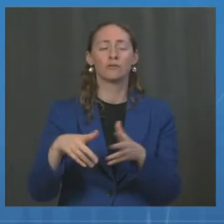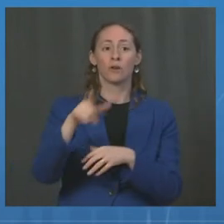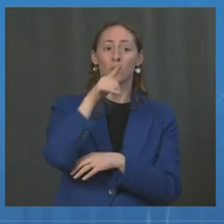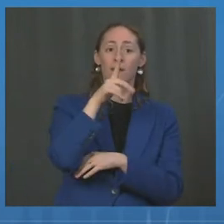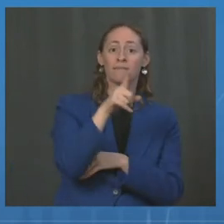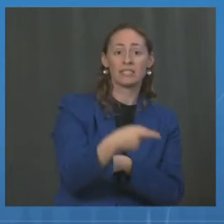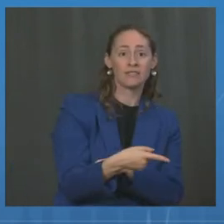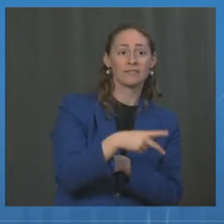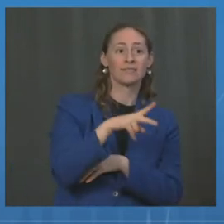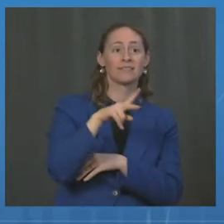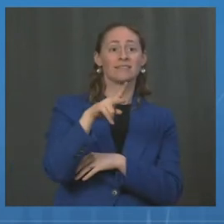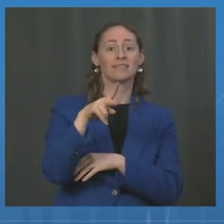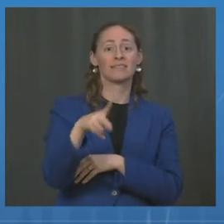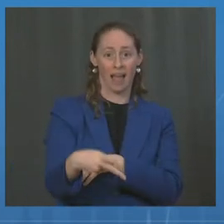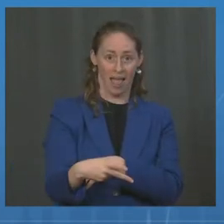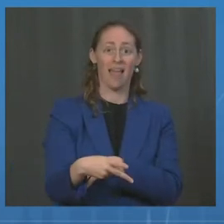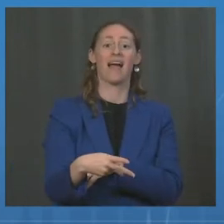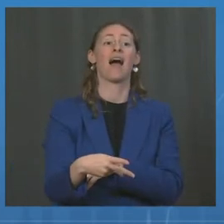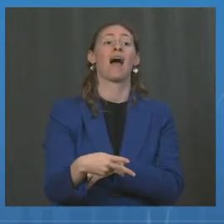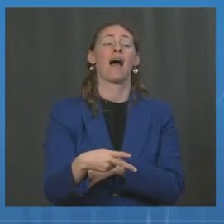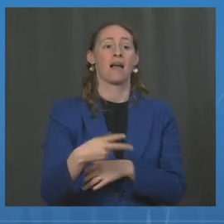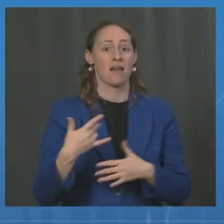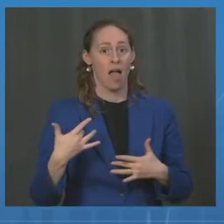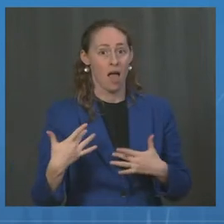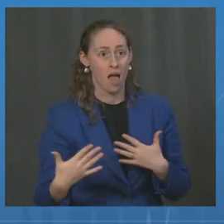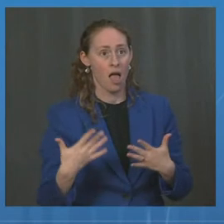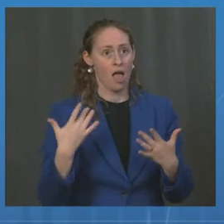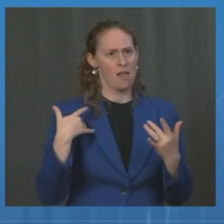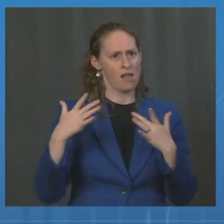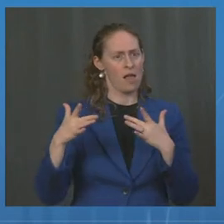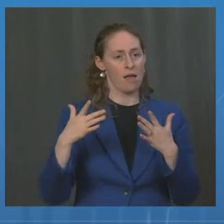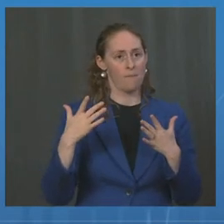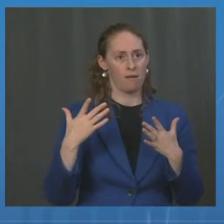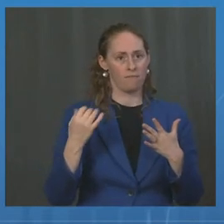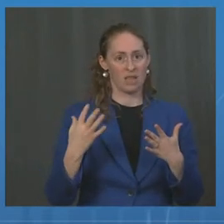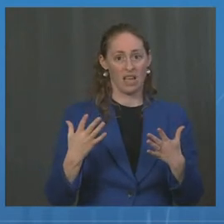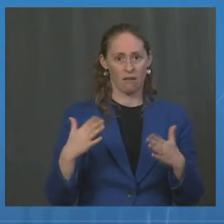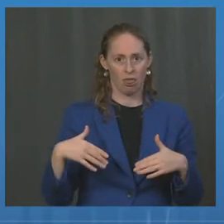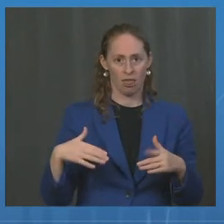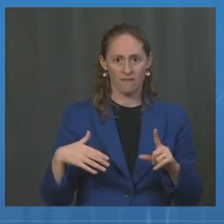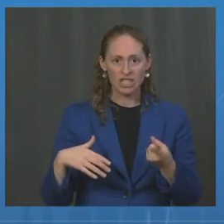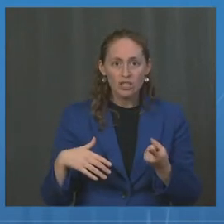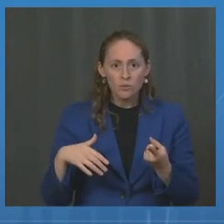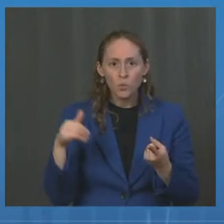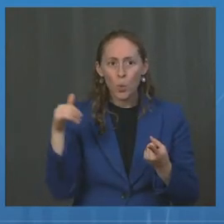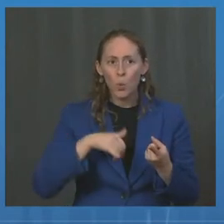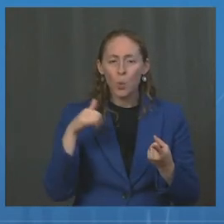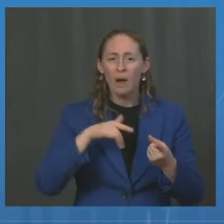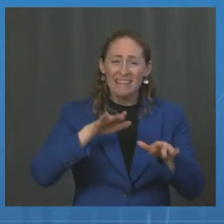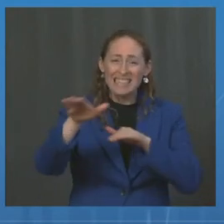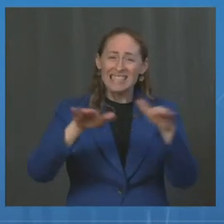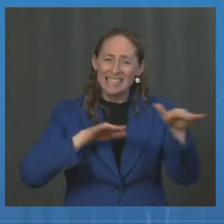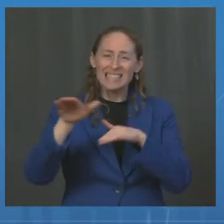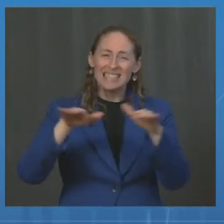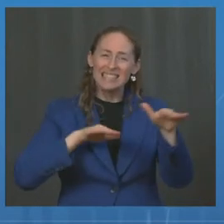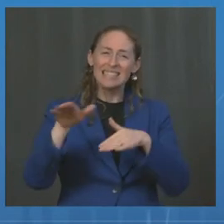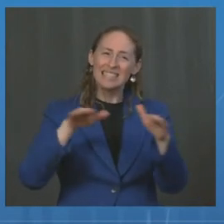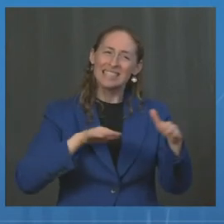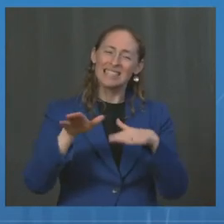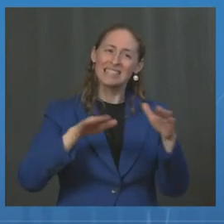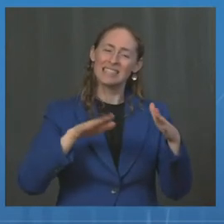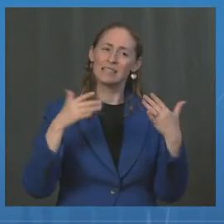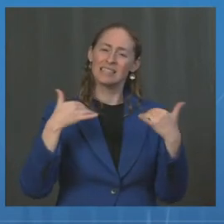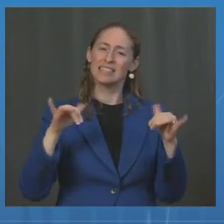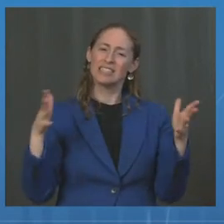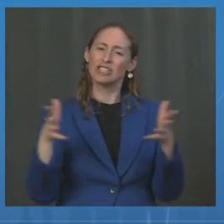and there still are tens of millions of people who haven't started their vaccination regimen. And you know how important that is, and we talk about it all the time.